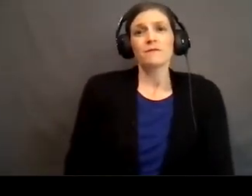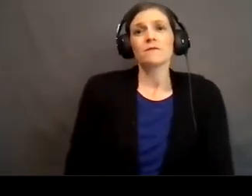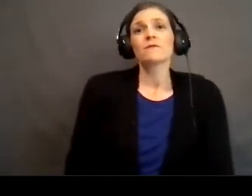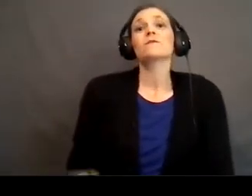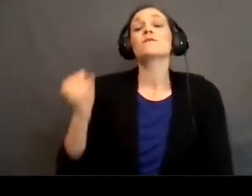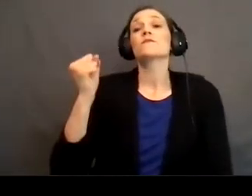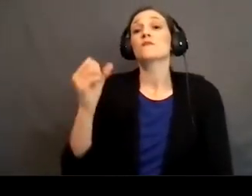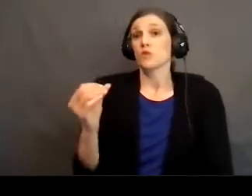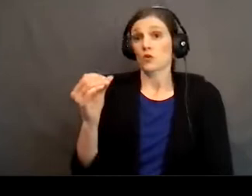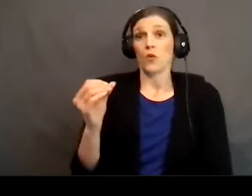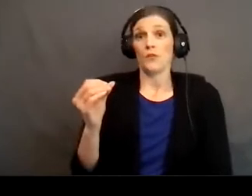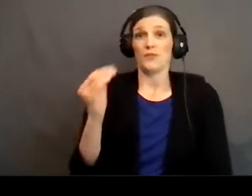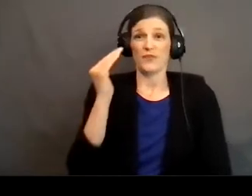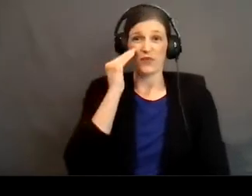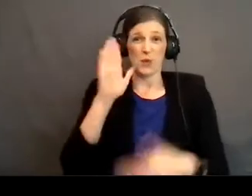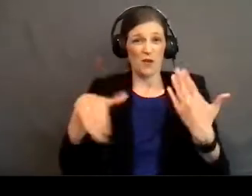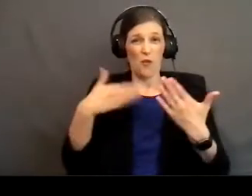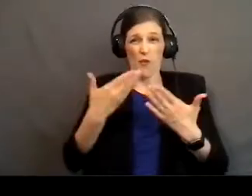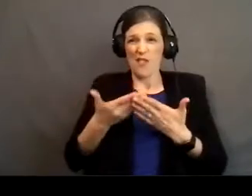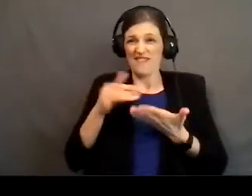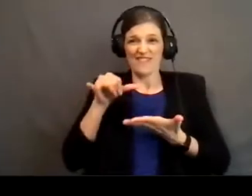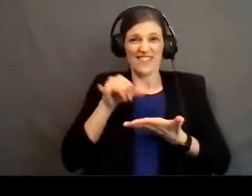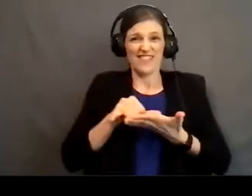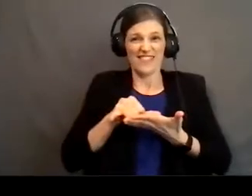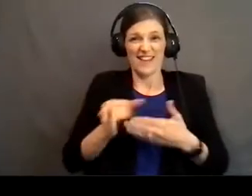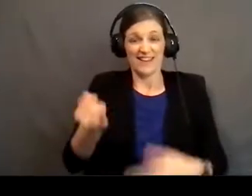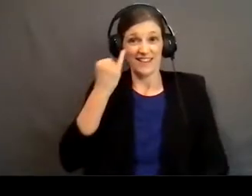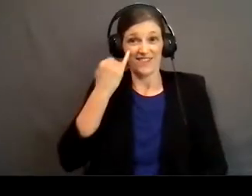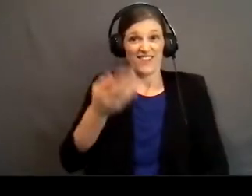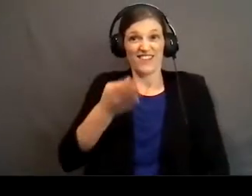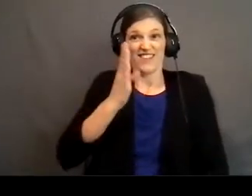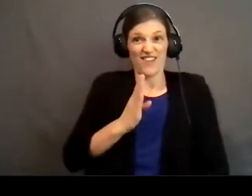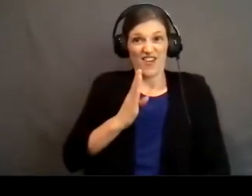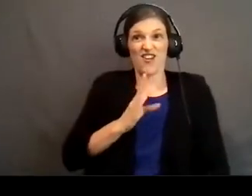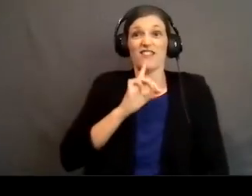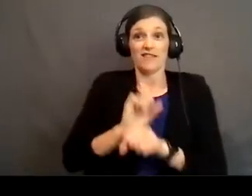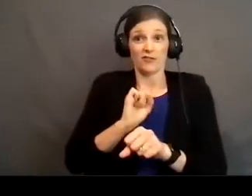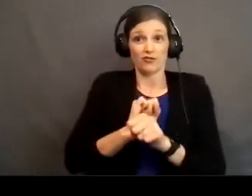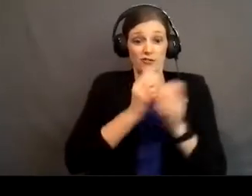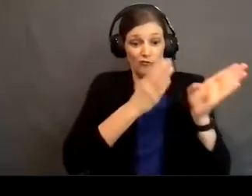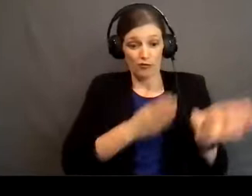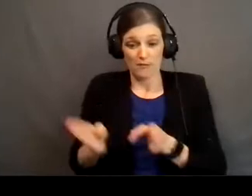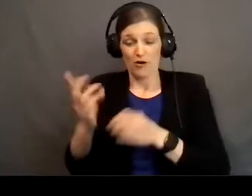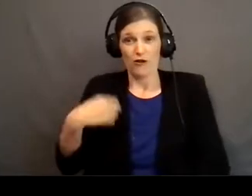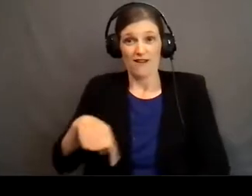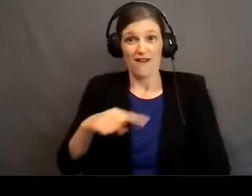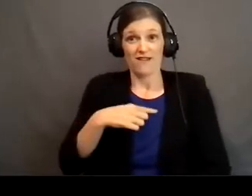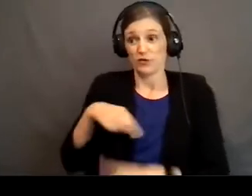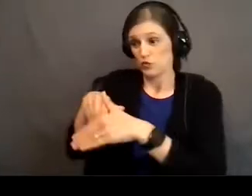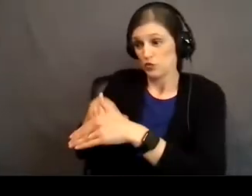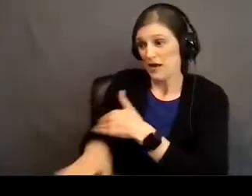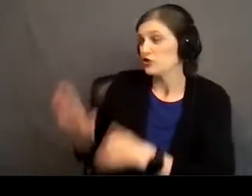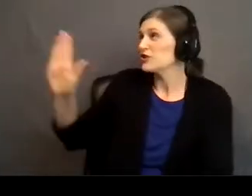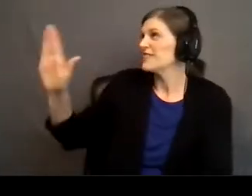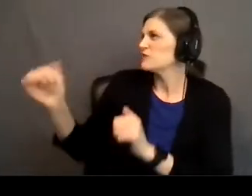So, knowing all of this, if God is the one who's actually prepared us to enter into His presence, then